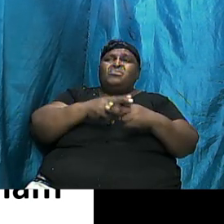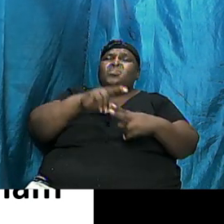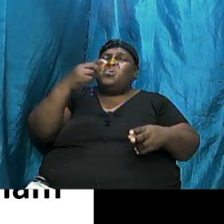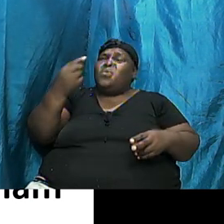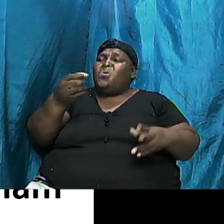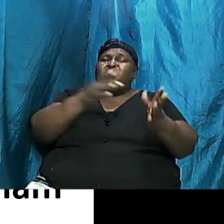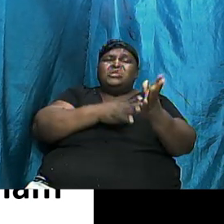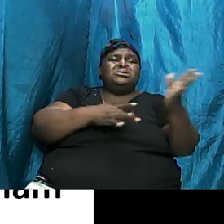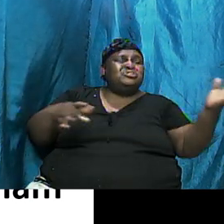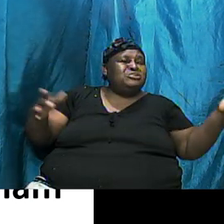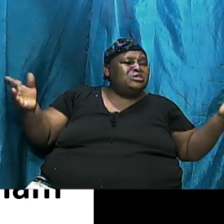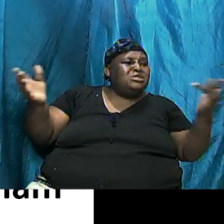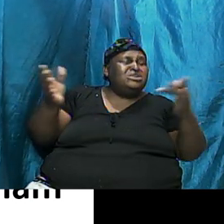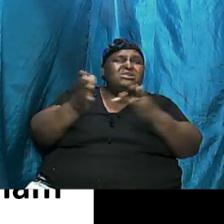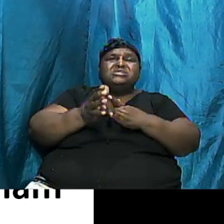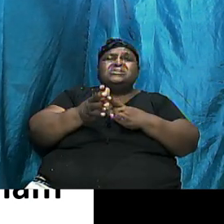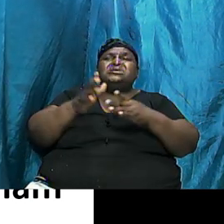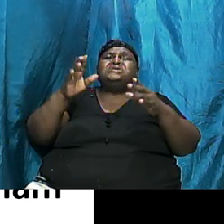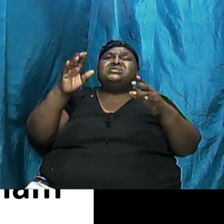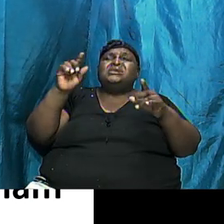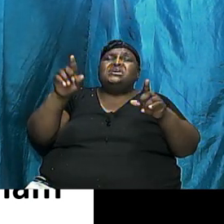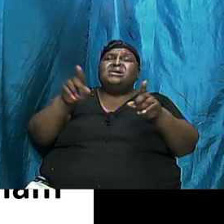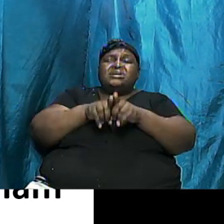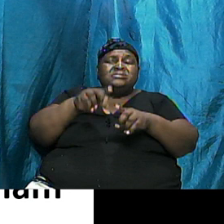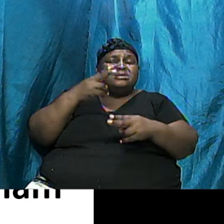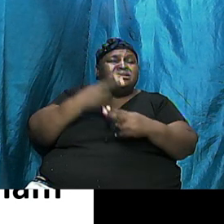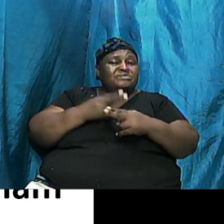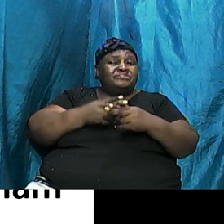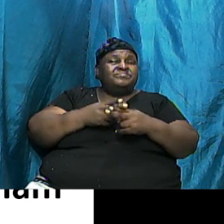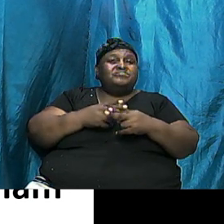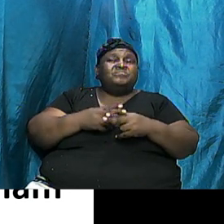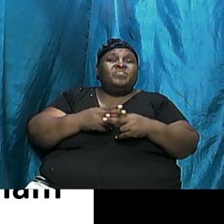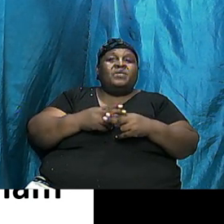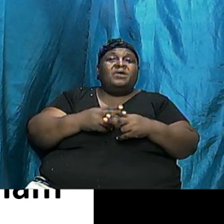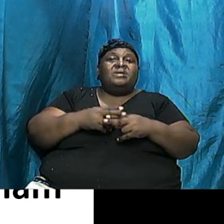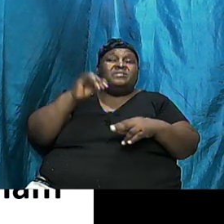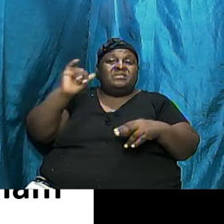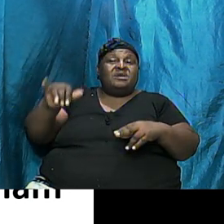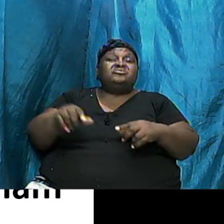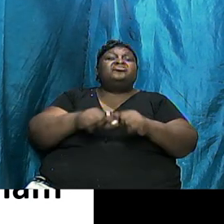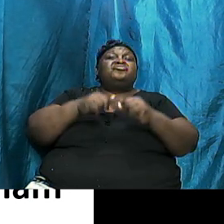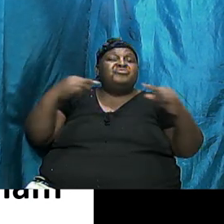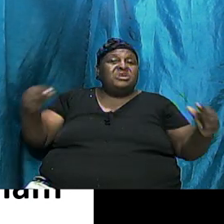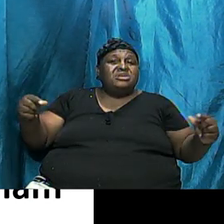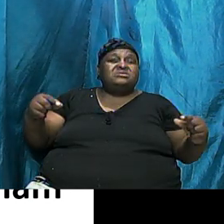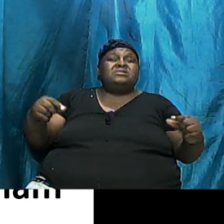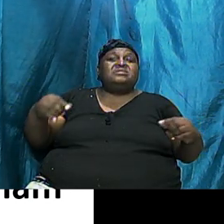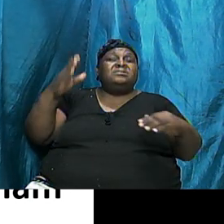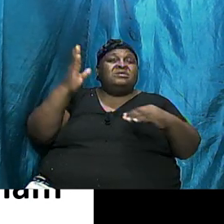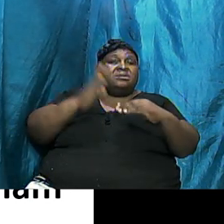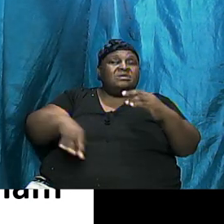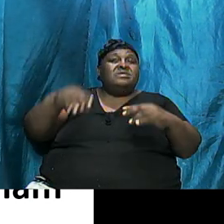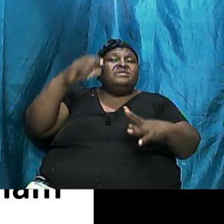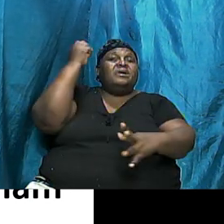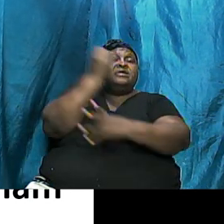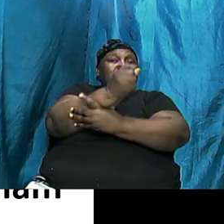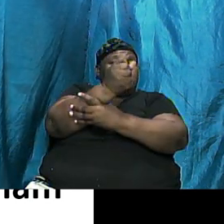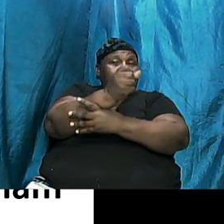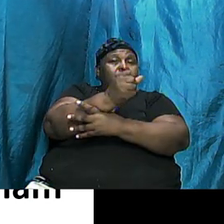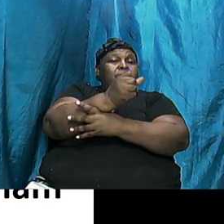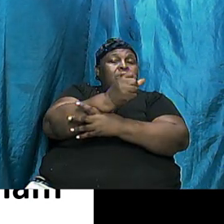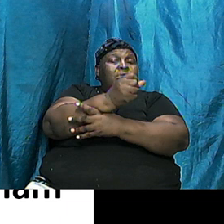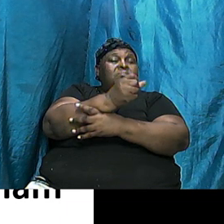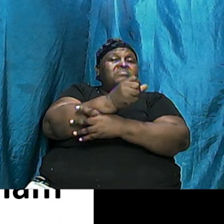Jesus As A Name That Is Greater Than Abraham